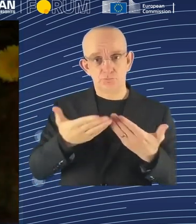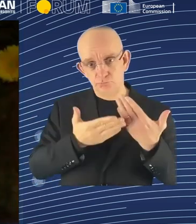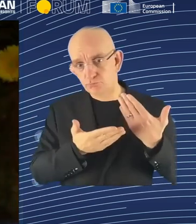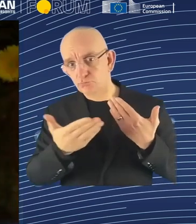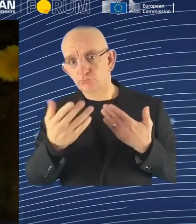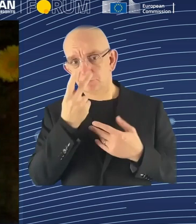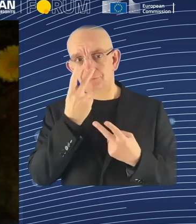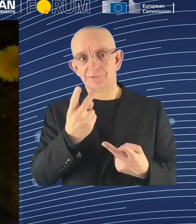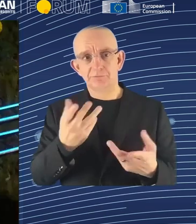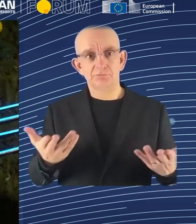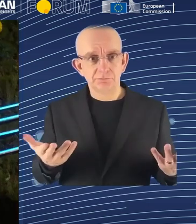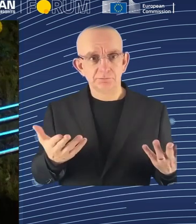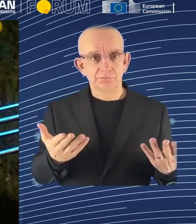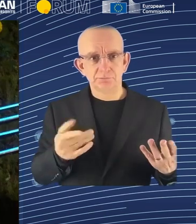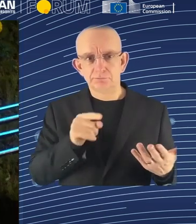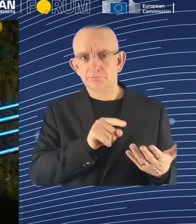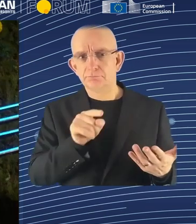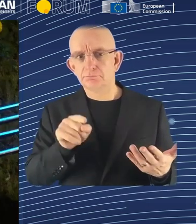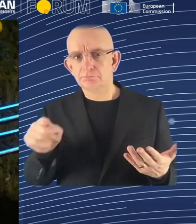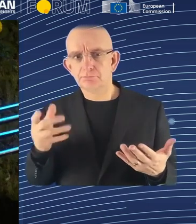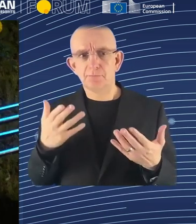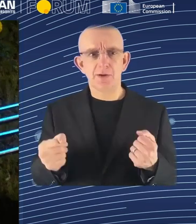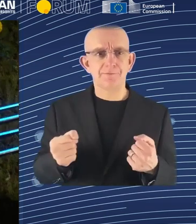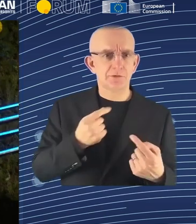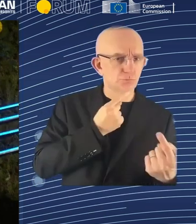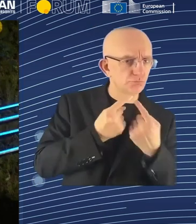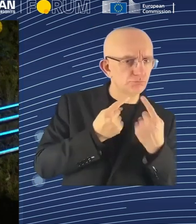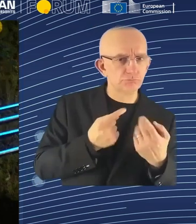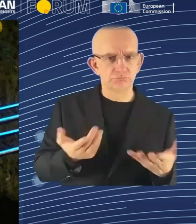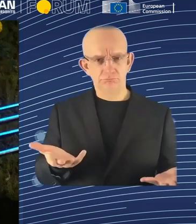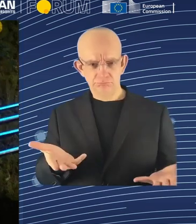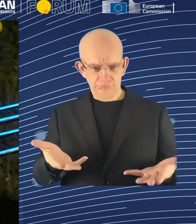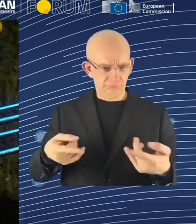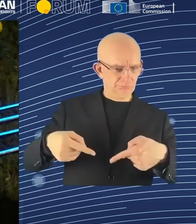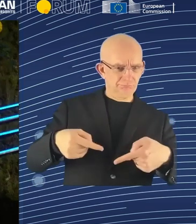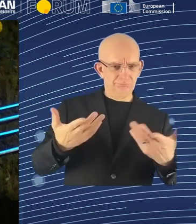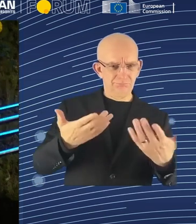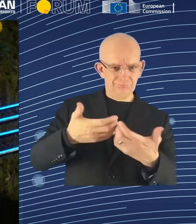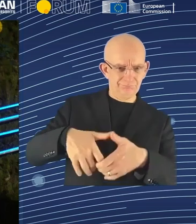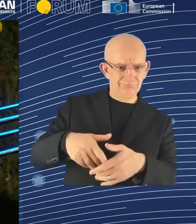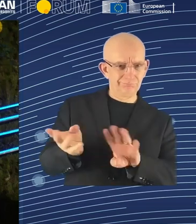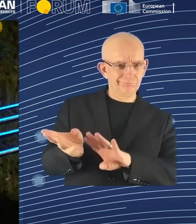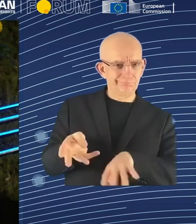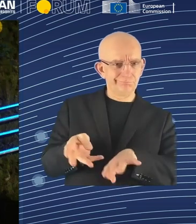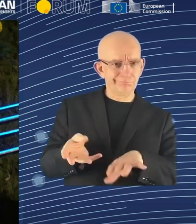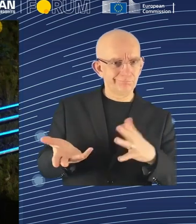what's this? And then I told them, but there will be nobody